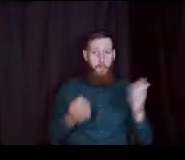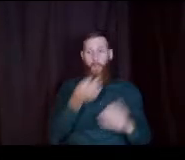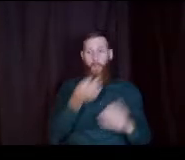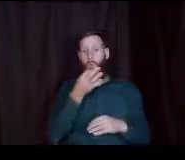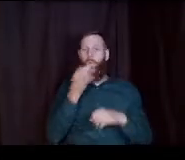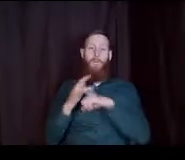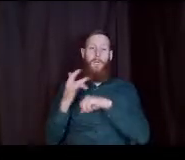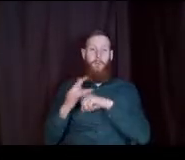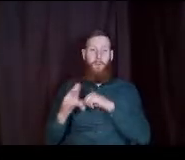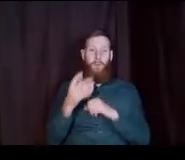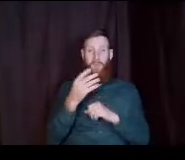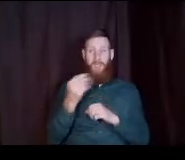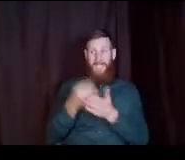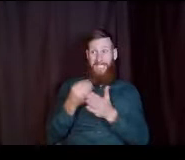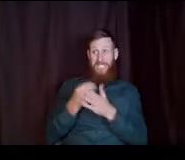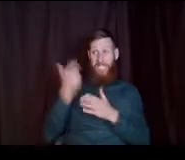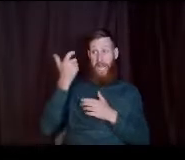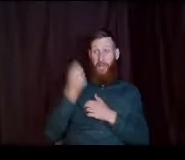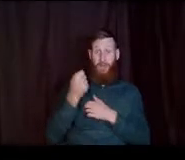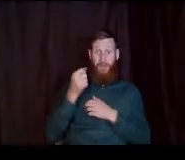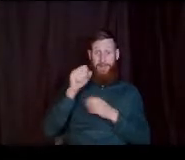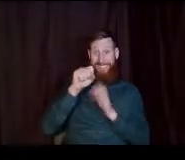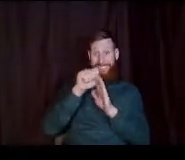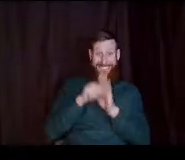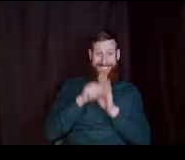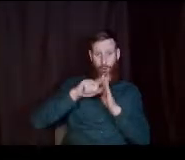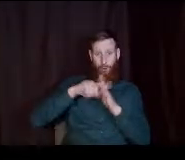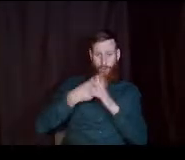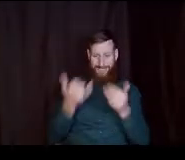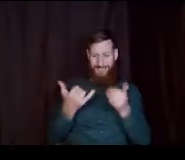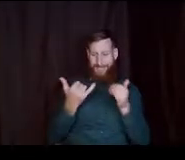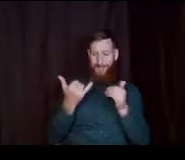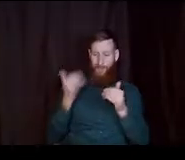scholarship season really starts now and goes all the way through spring